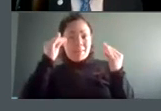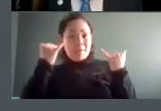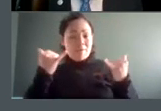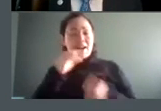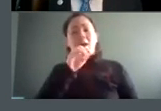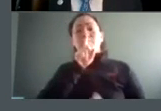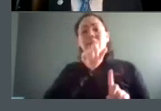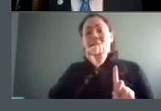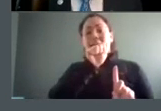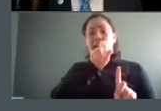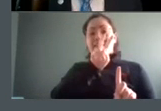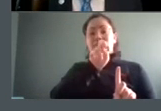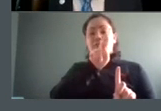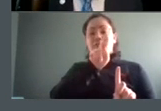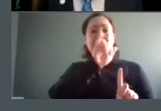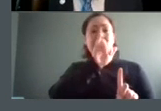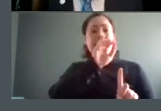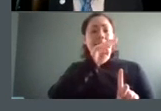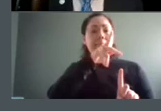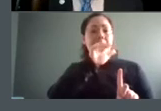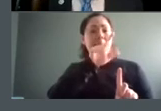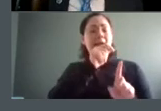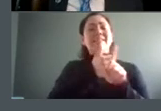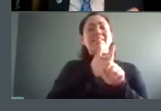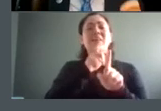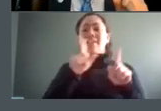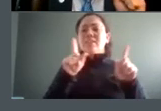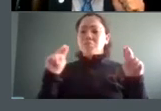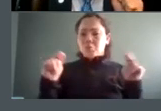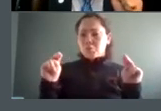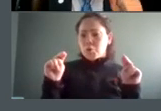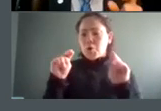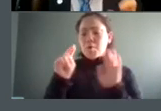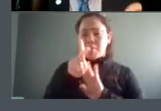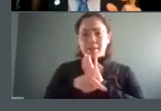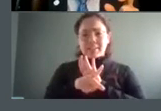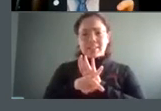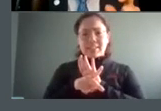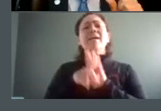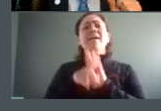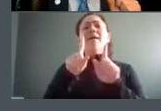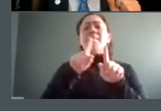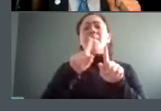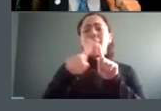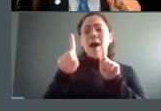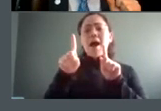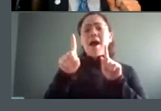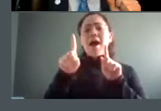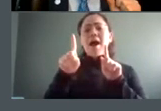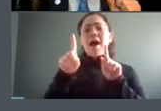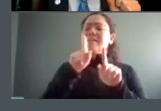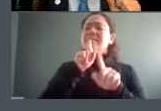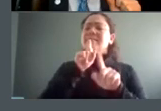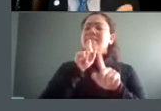really is it's a neutral palette policy or practice that that really disproportionately selects uh or excuse me uh